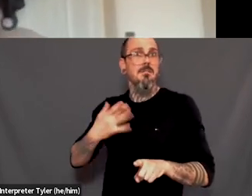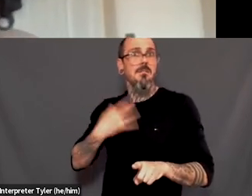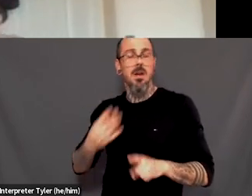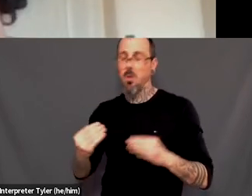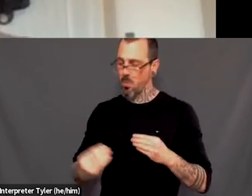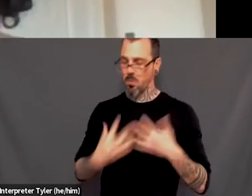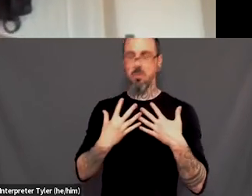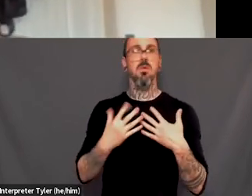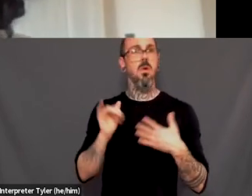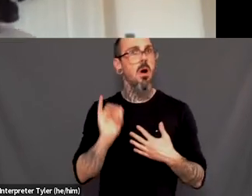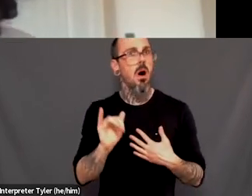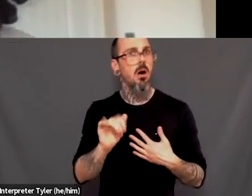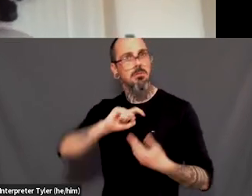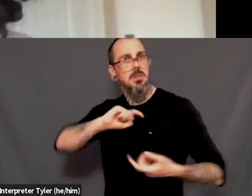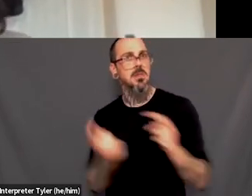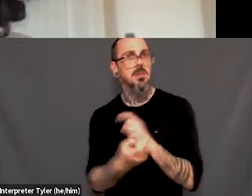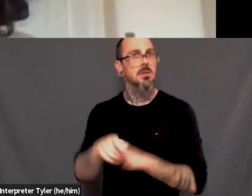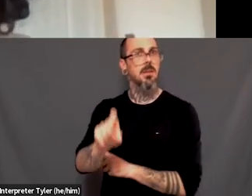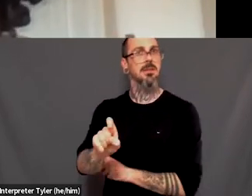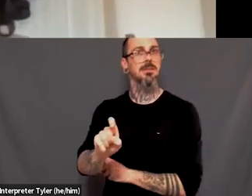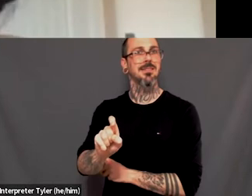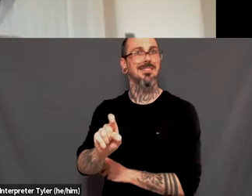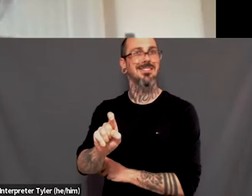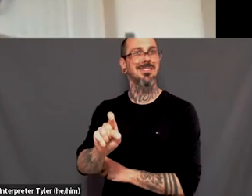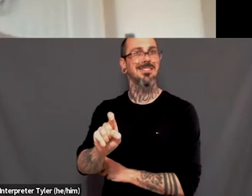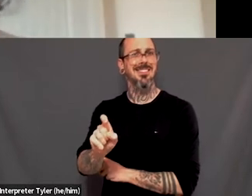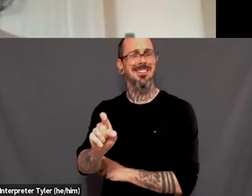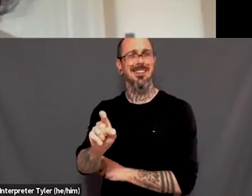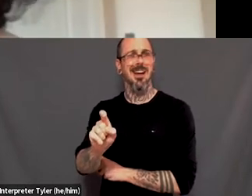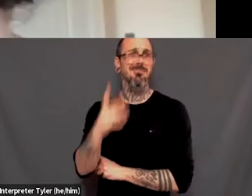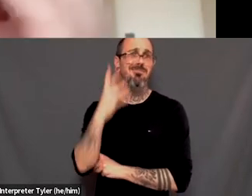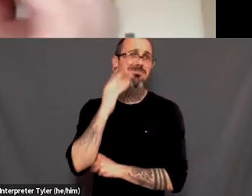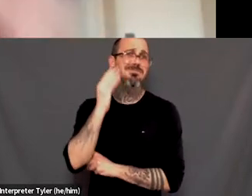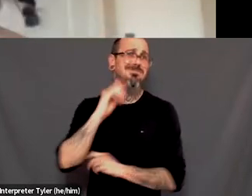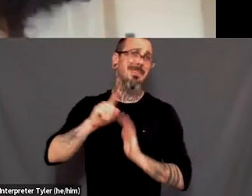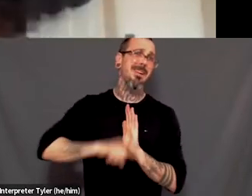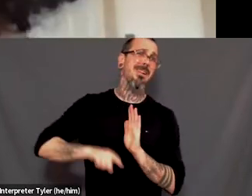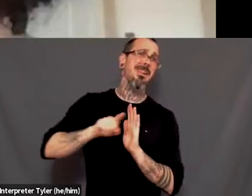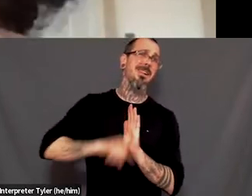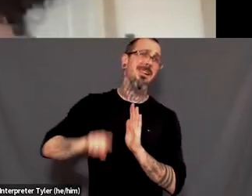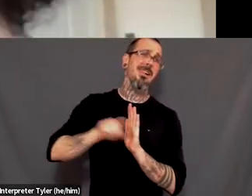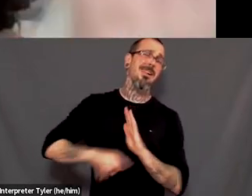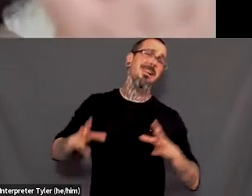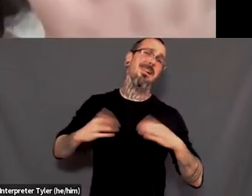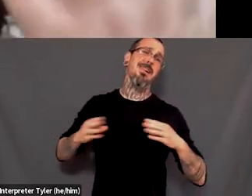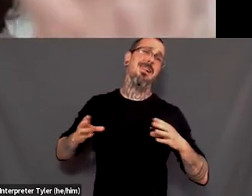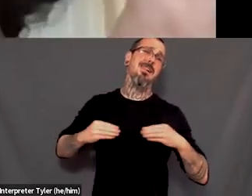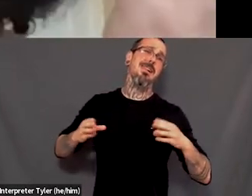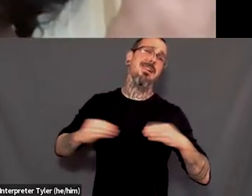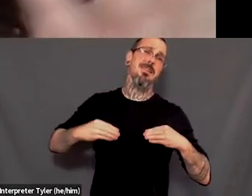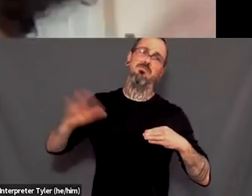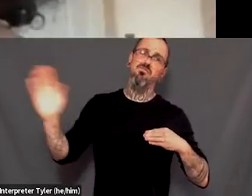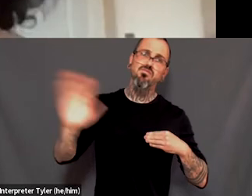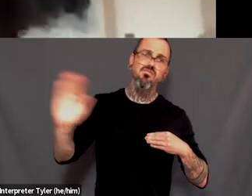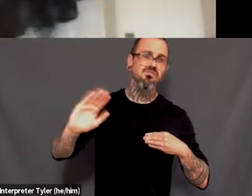tired of just living through that backlash, um, and like just tired of people telling